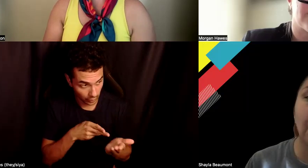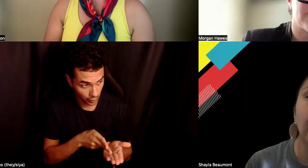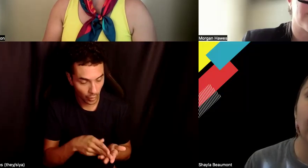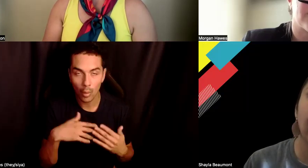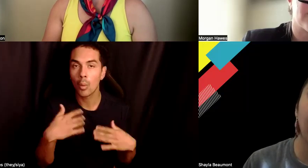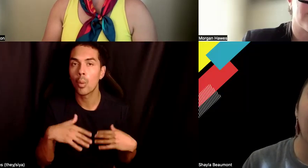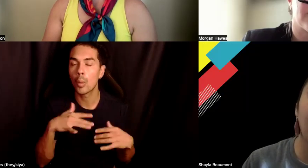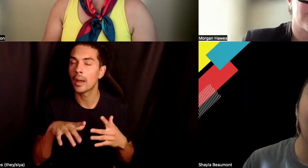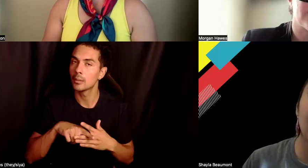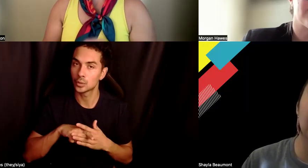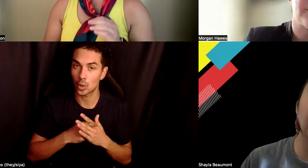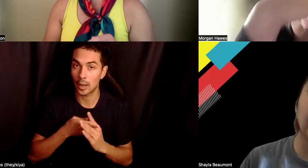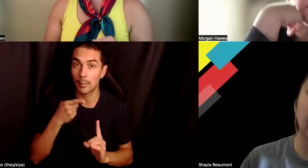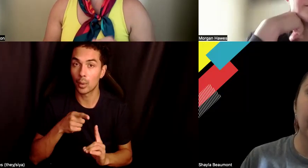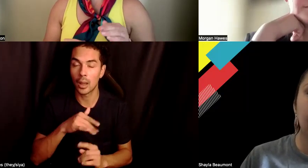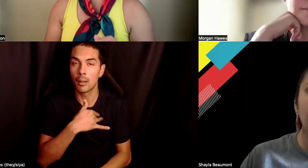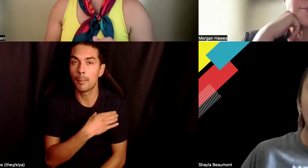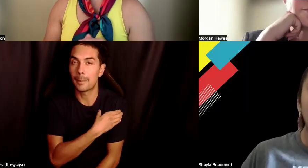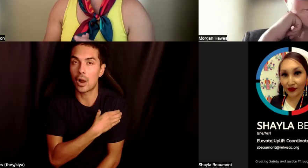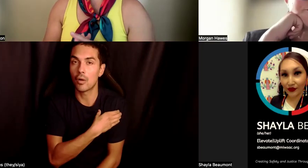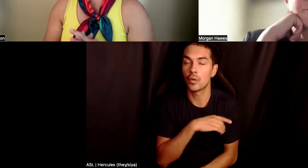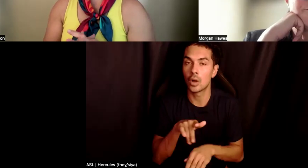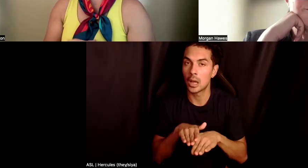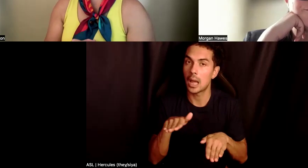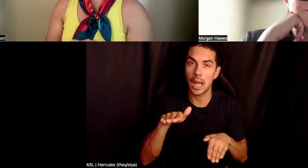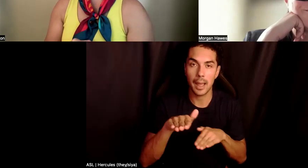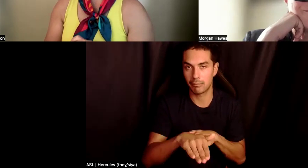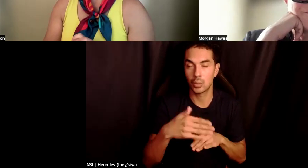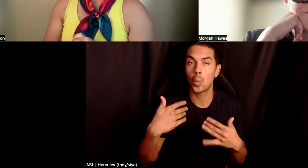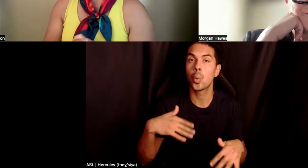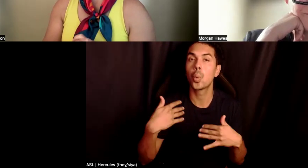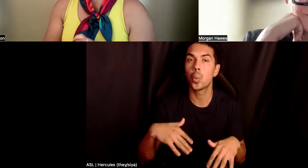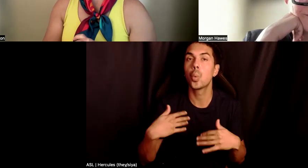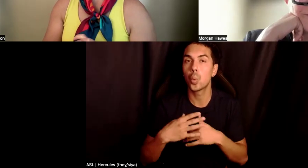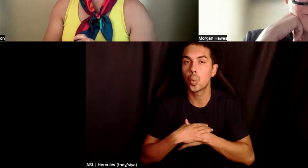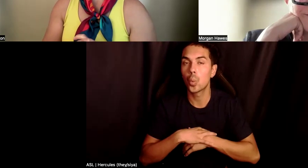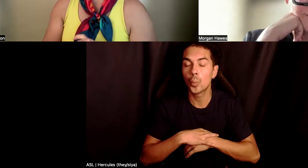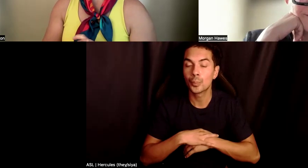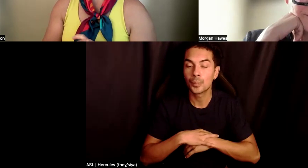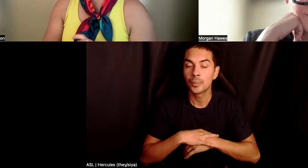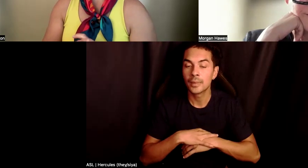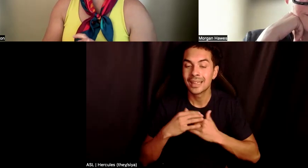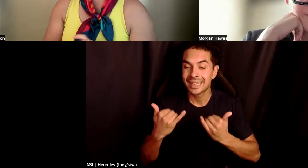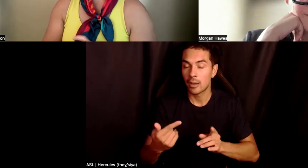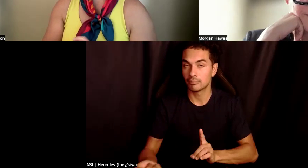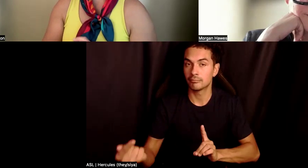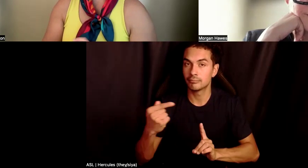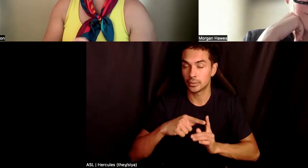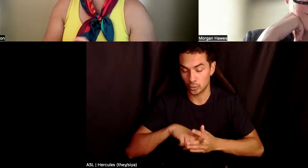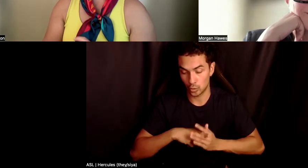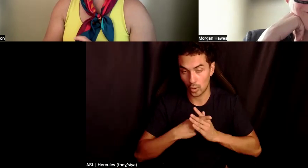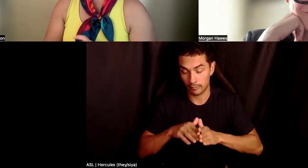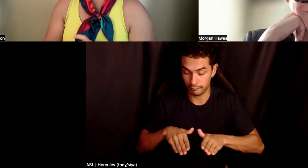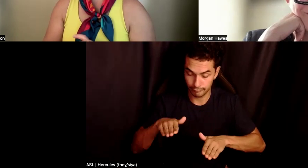And, um, so kind of going back to that starting point, Morgan, I'm thinking about, um, your call to action